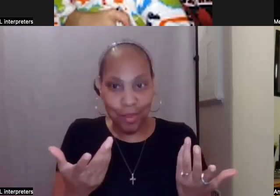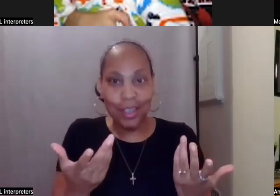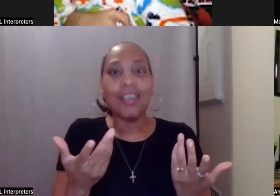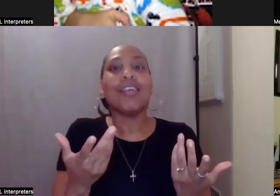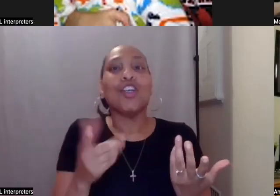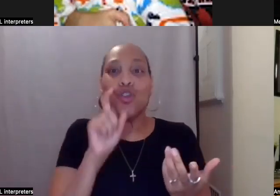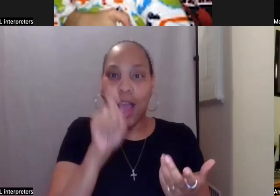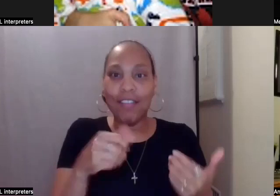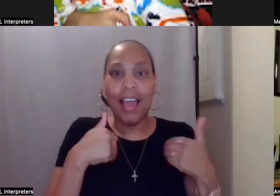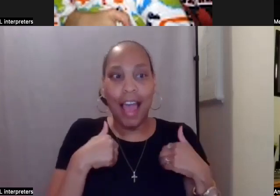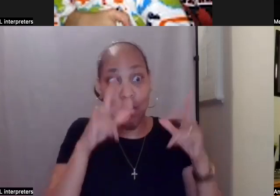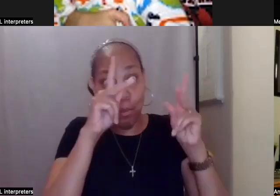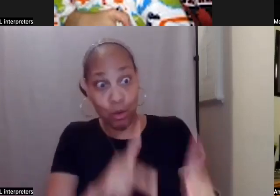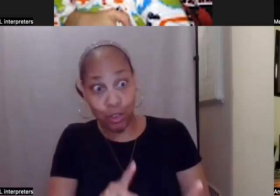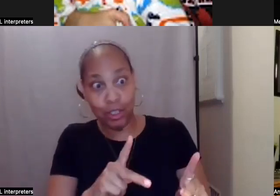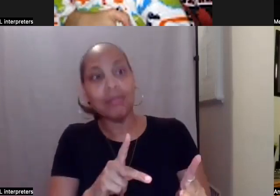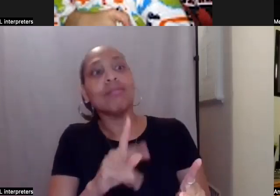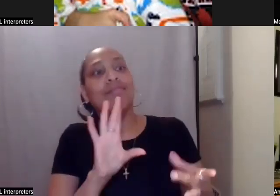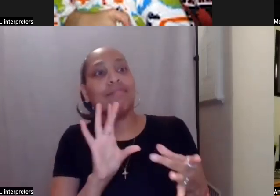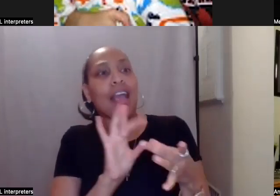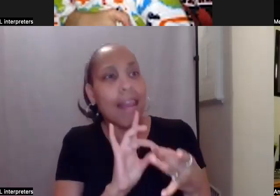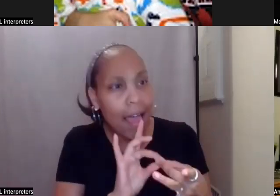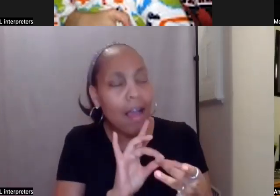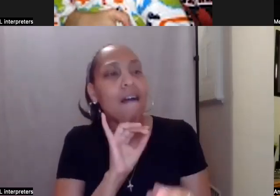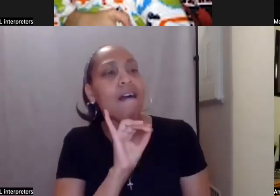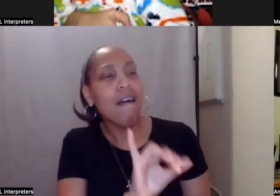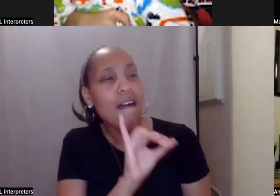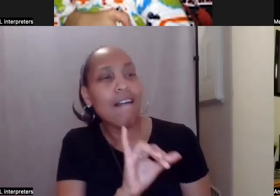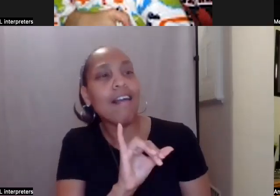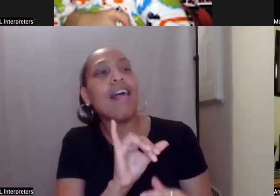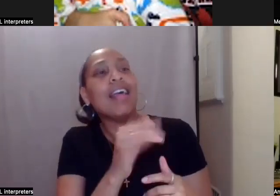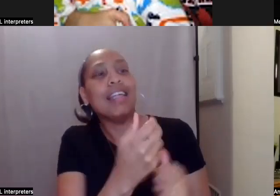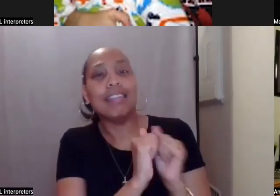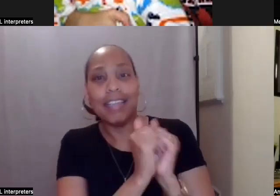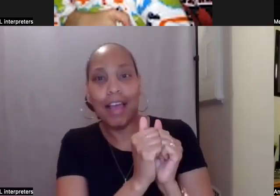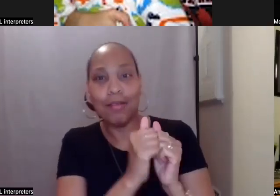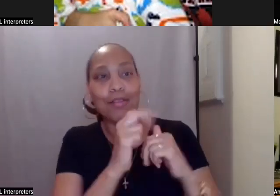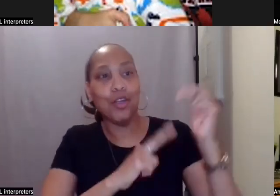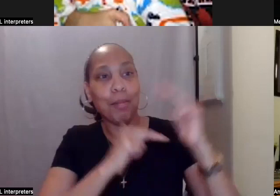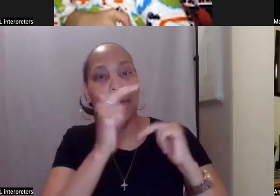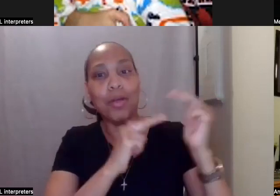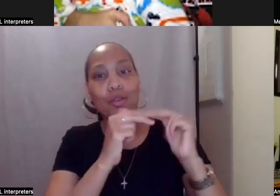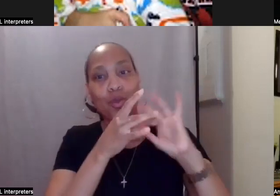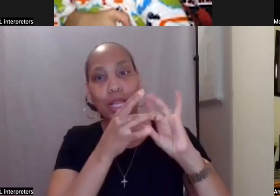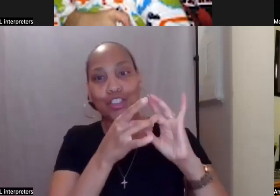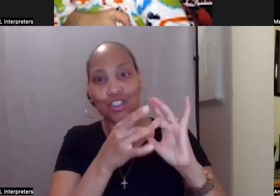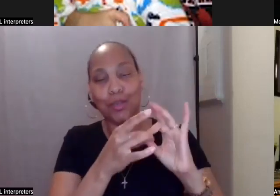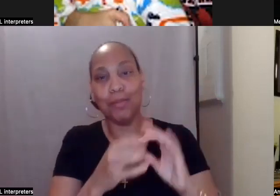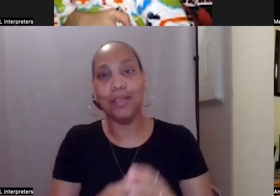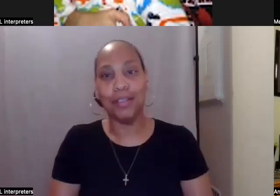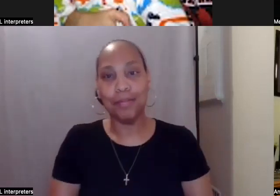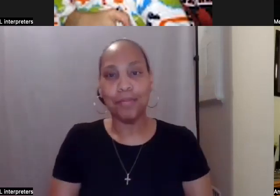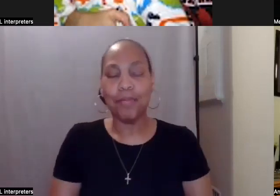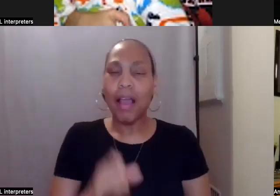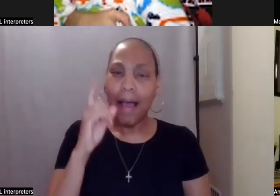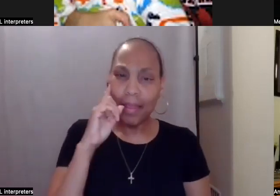build a relationship with. And I think that that's what I hear, you know, as you're talking about, you